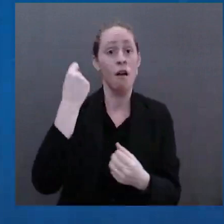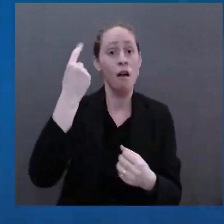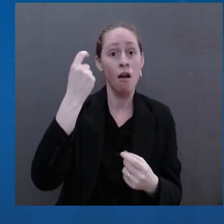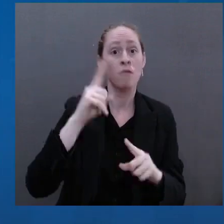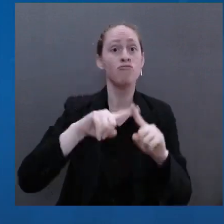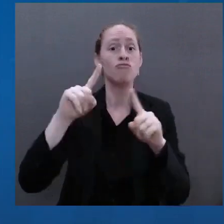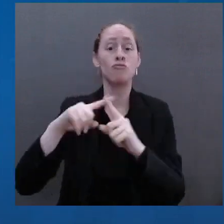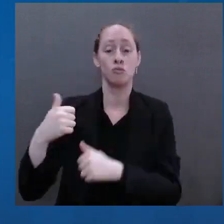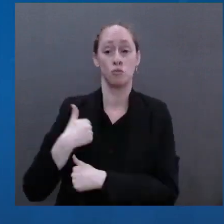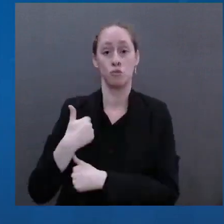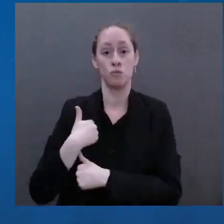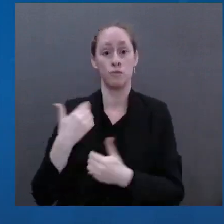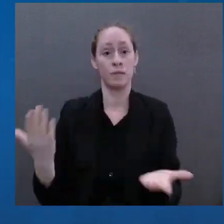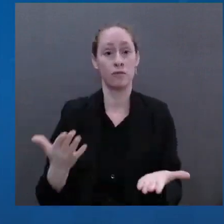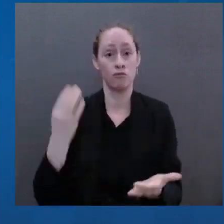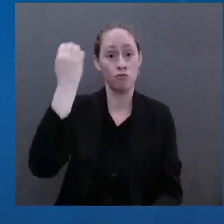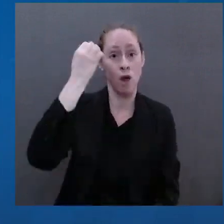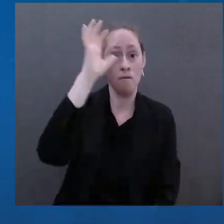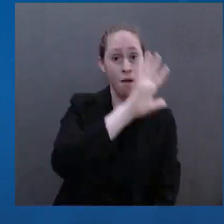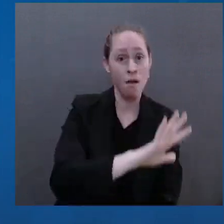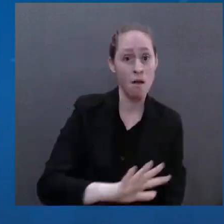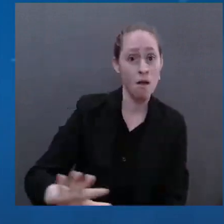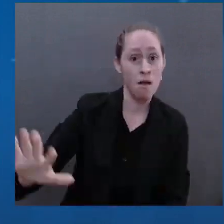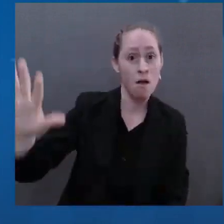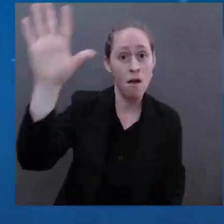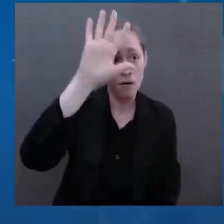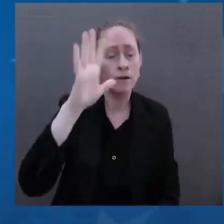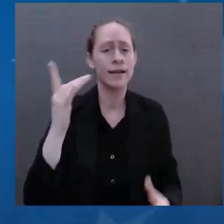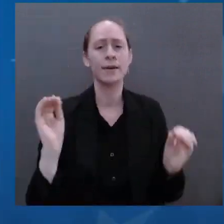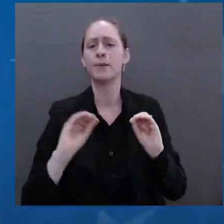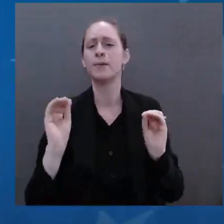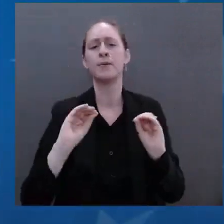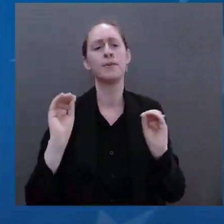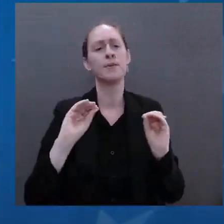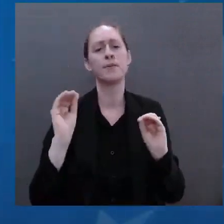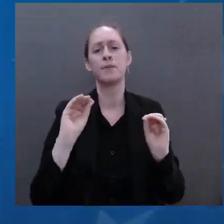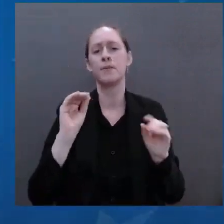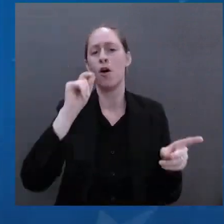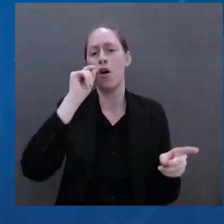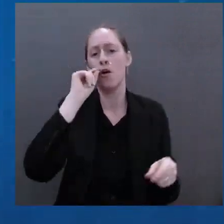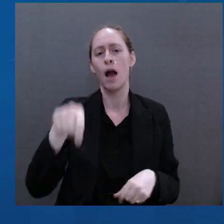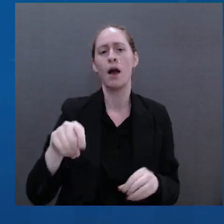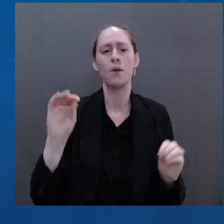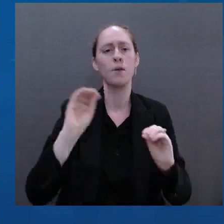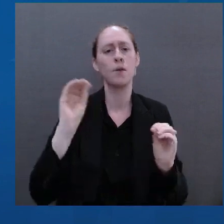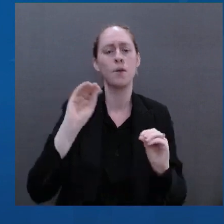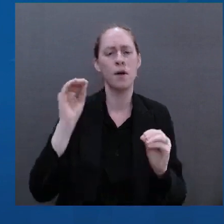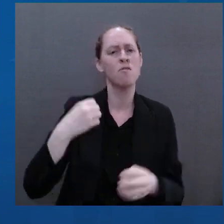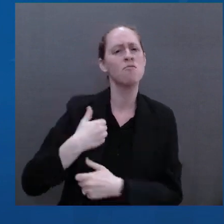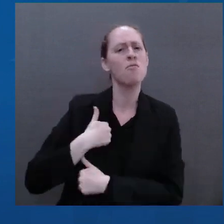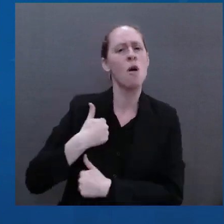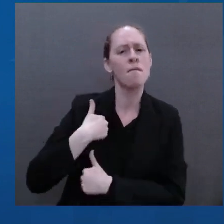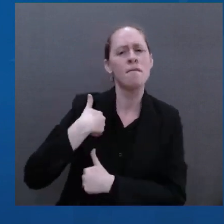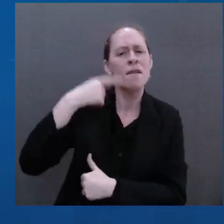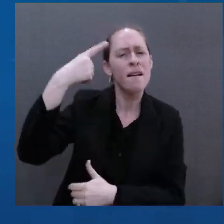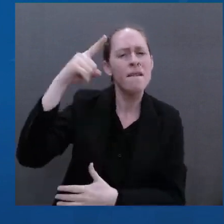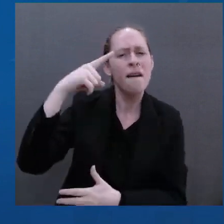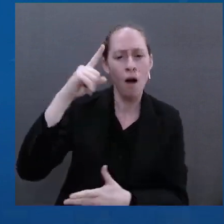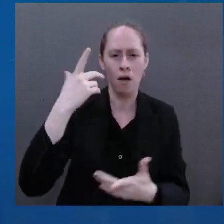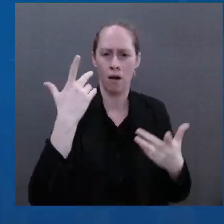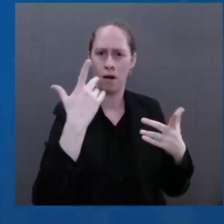allies. Yesterday, I met with the troops that are serving alongside our Polish allies to bolster NATO's frontline defenses.